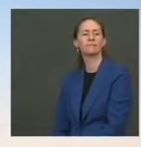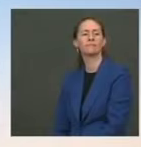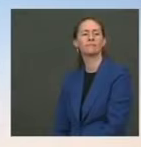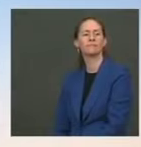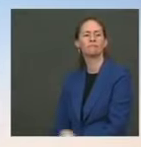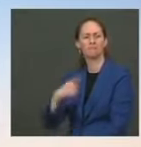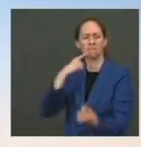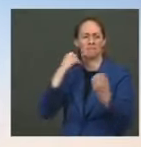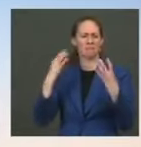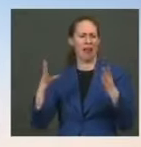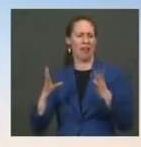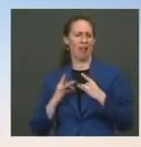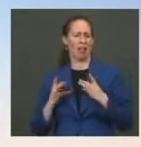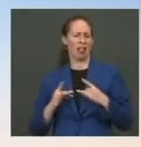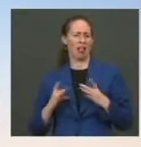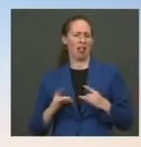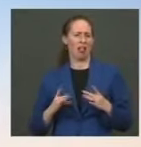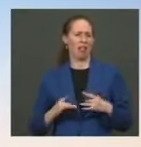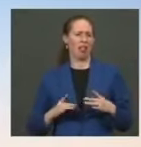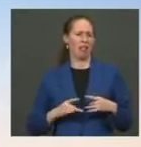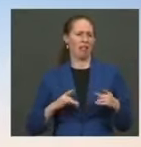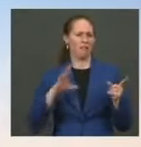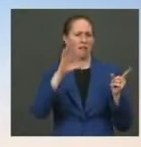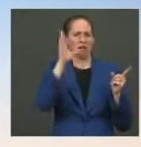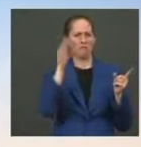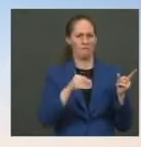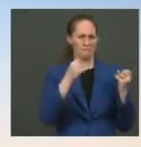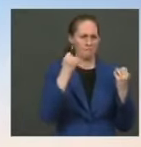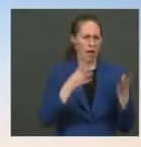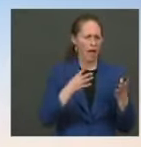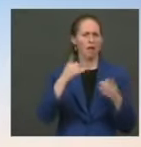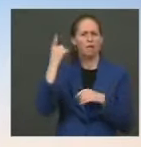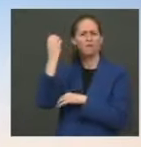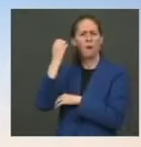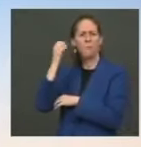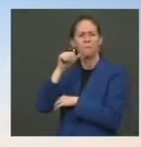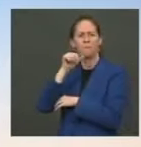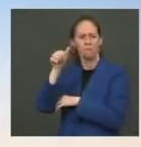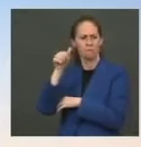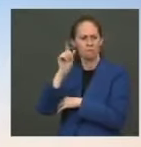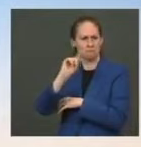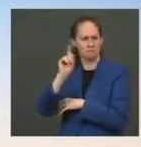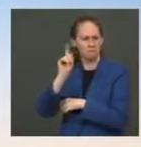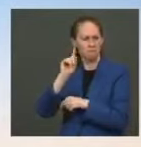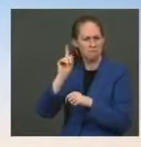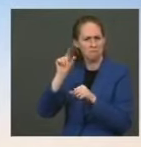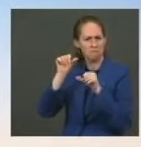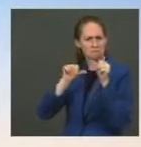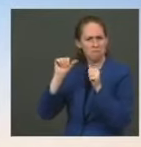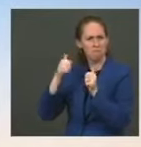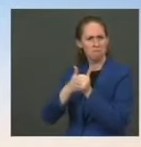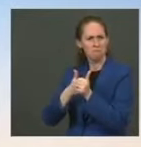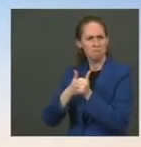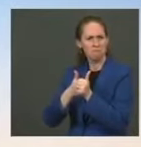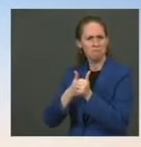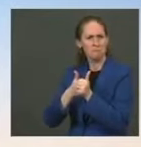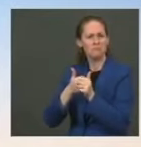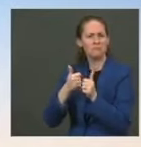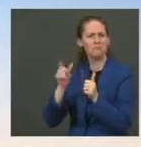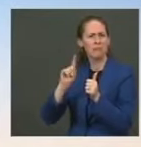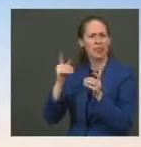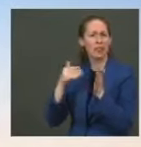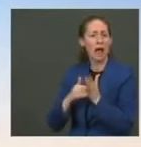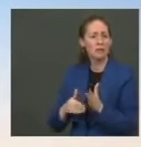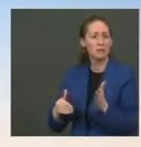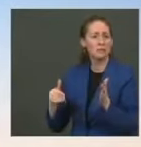you talk about the science behind that? Is that what the president's scientists are telling him that because there are hundreds of cases? Thousands of cases in South, I was just reading what you said, but